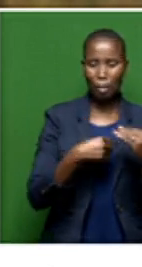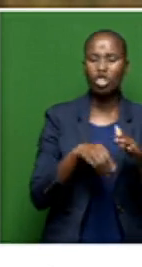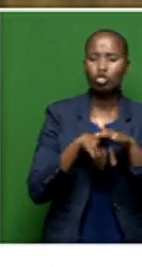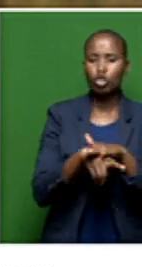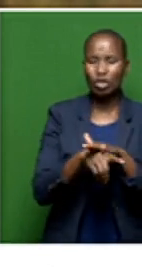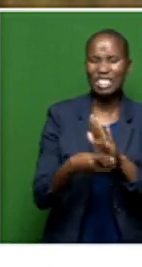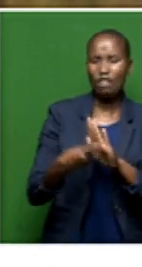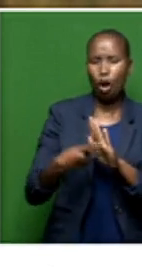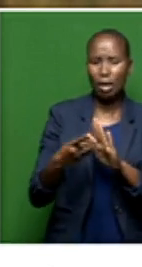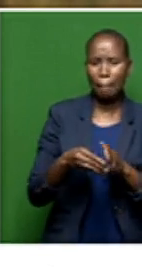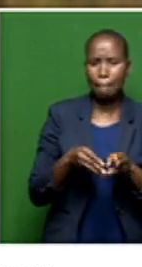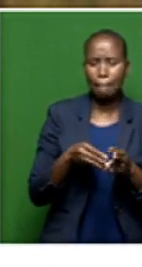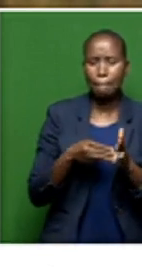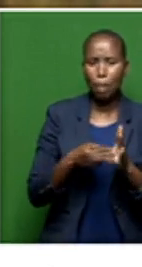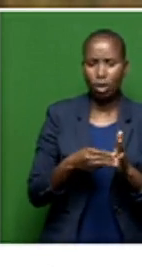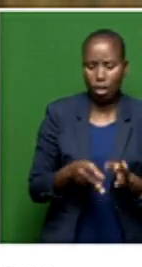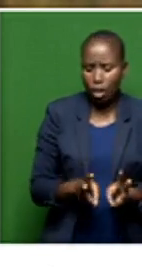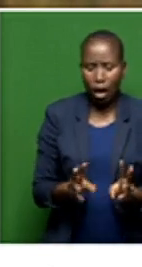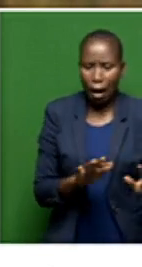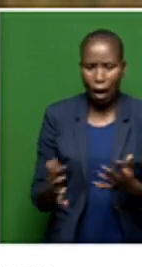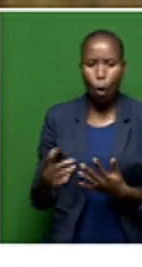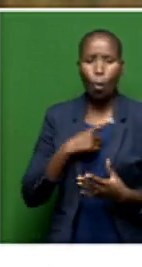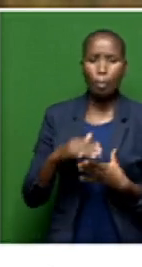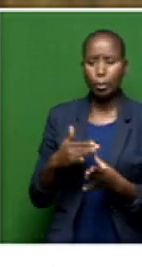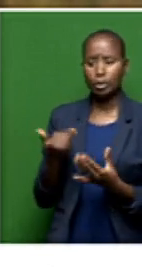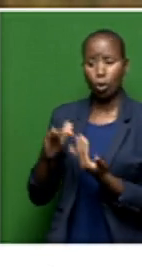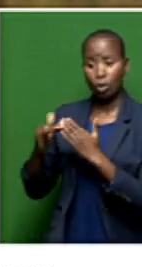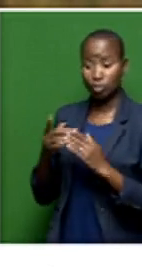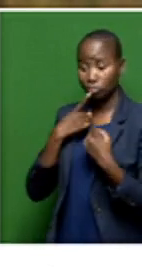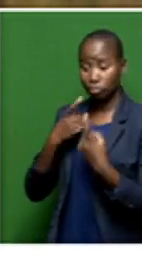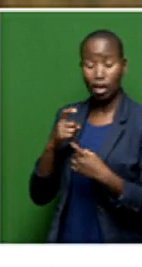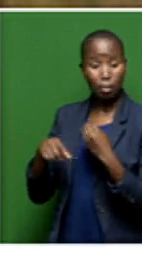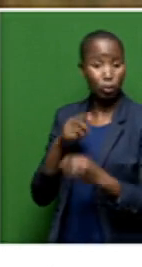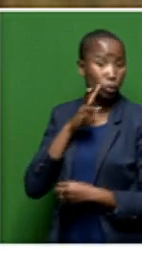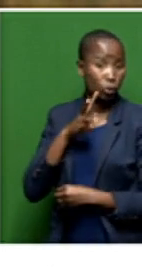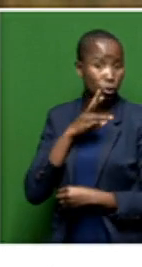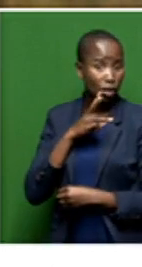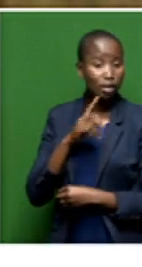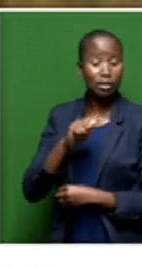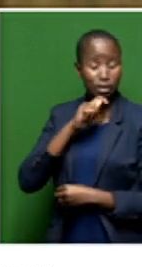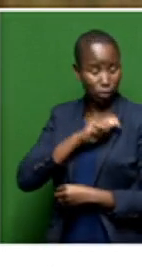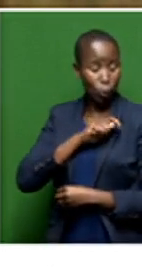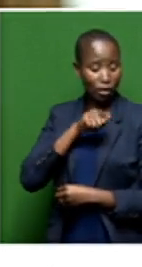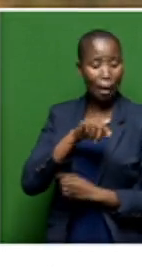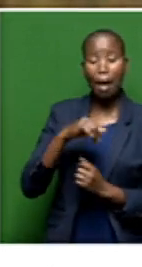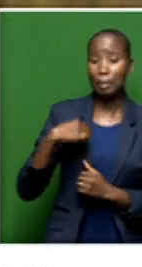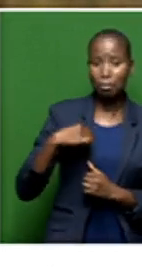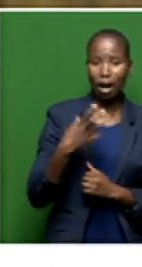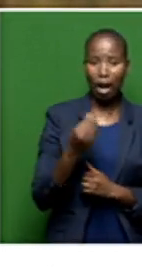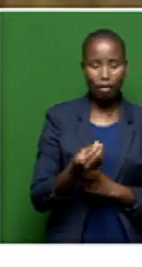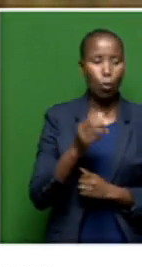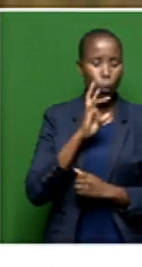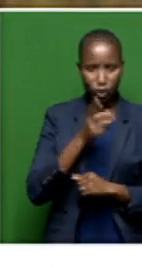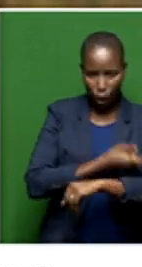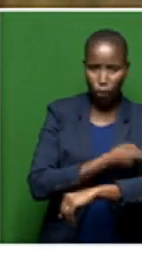about how, as we just put it, when communities are complaining with water, and we know district municipalities being water authorities, how would now the provincial